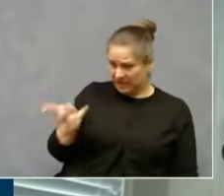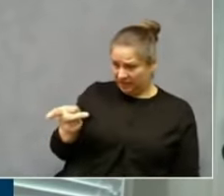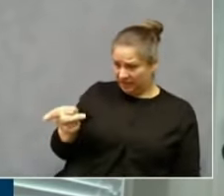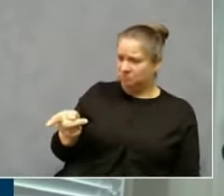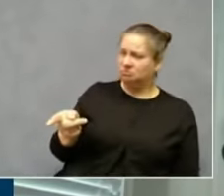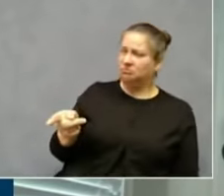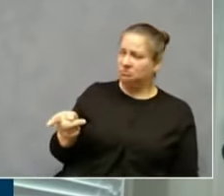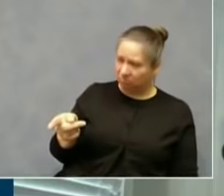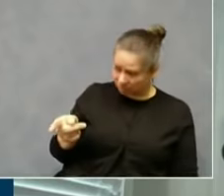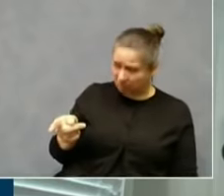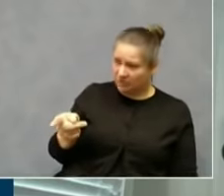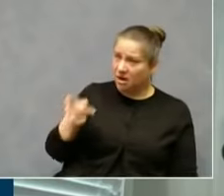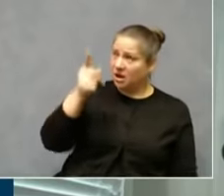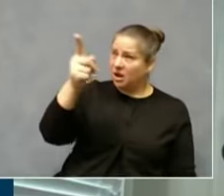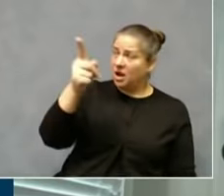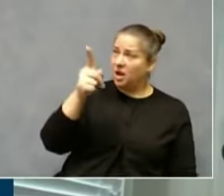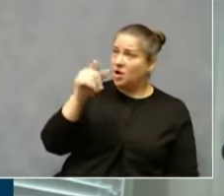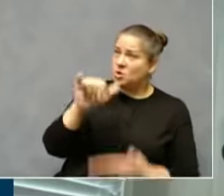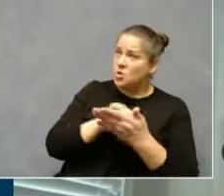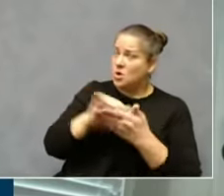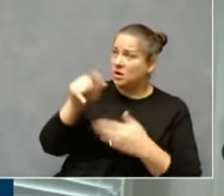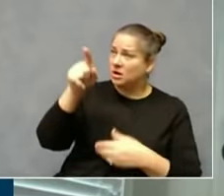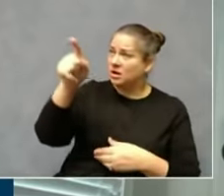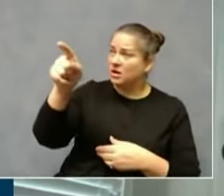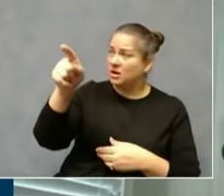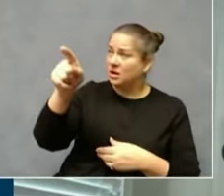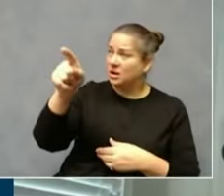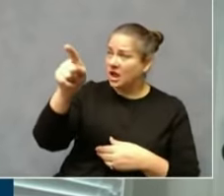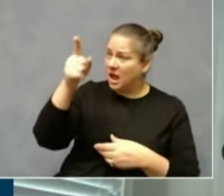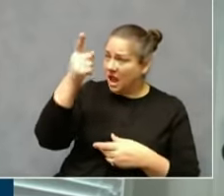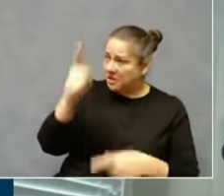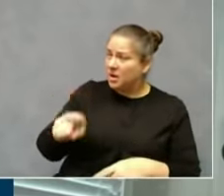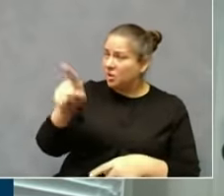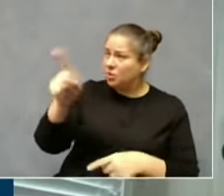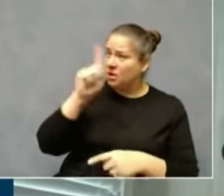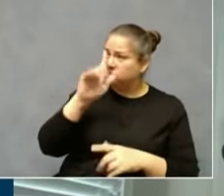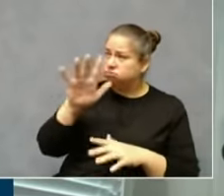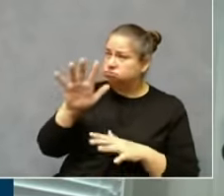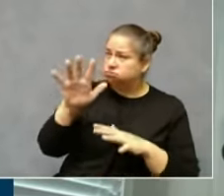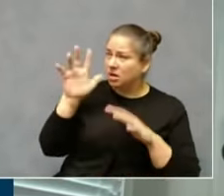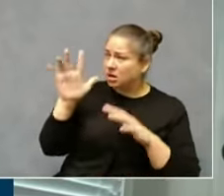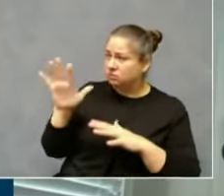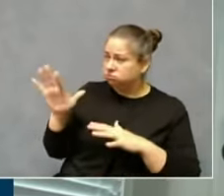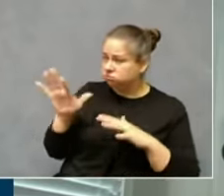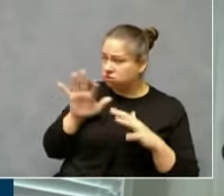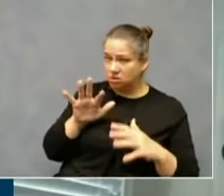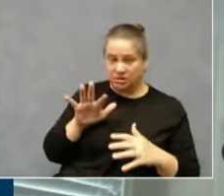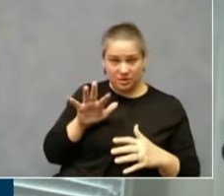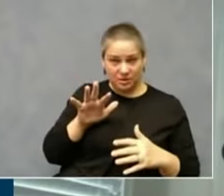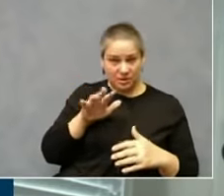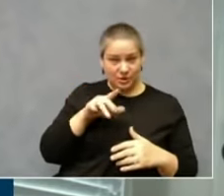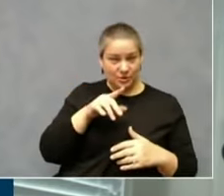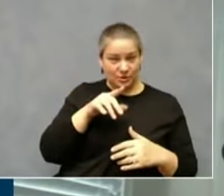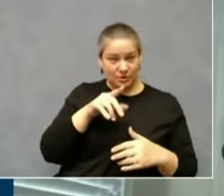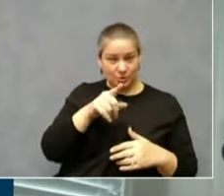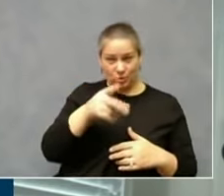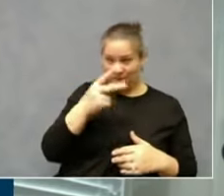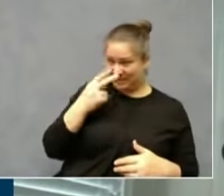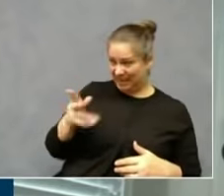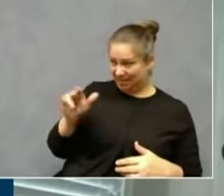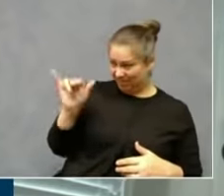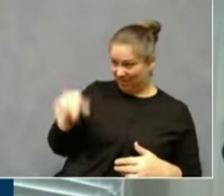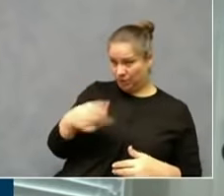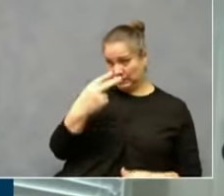persuasive to folks who have chosen not to comply with these measures. And as a result, because we